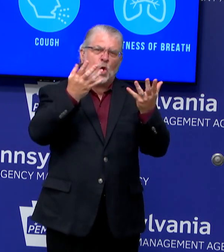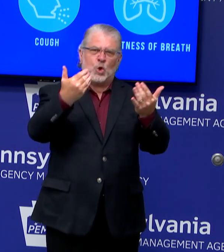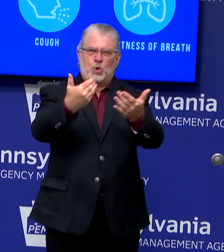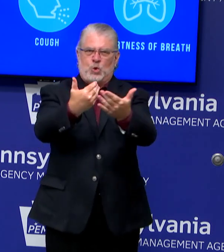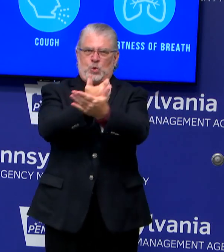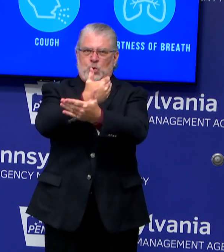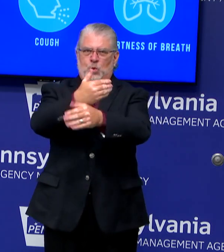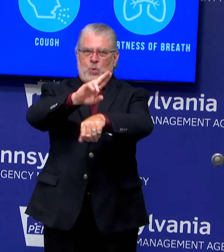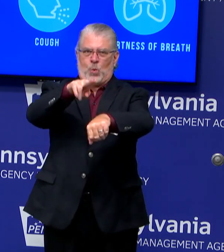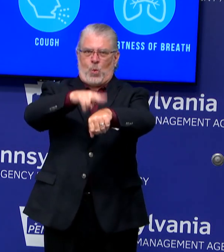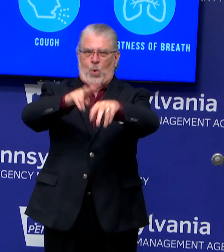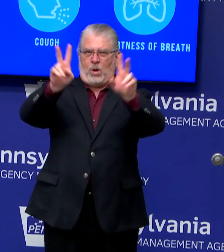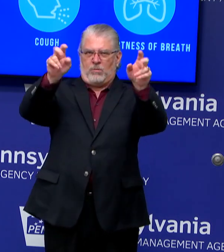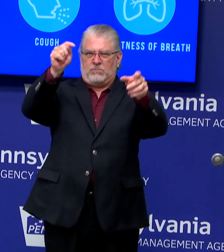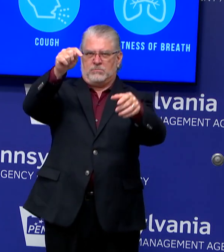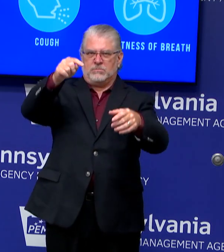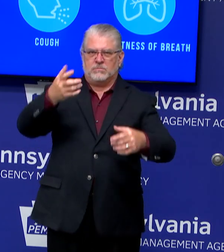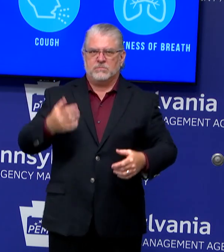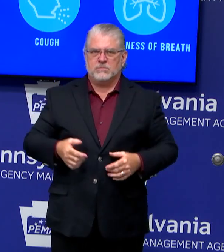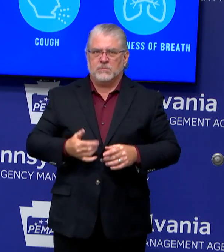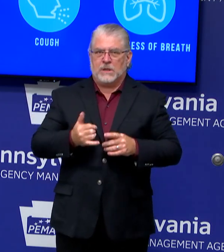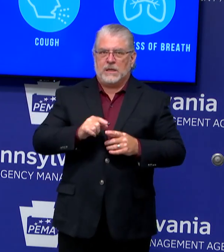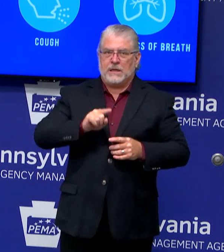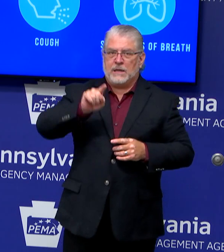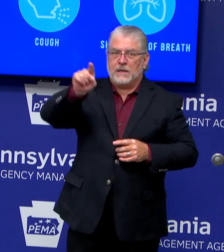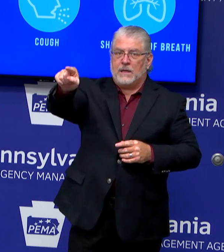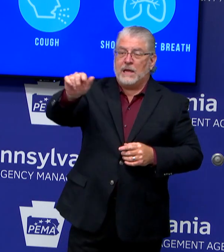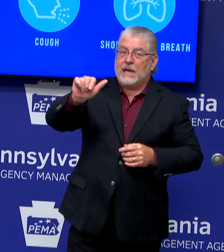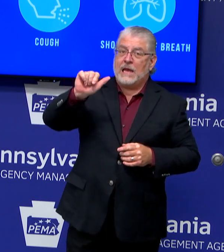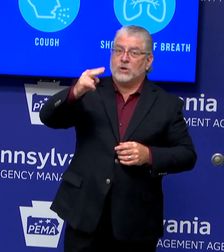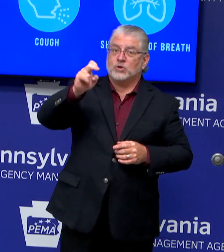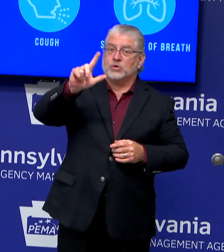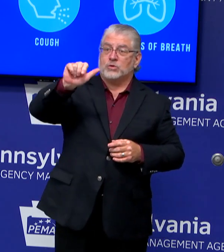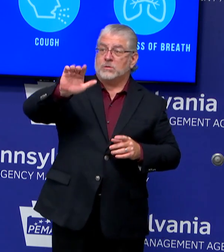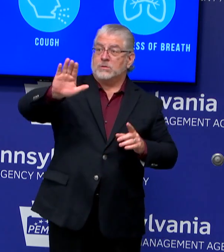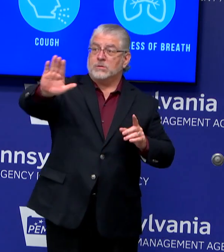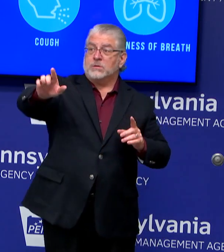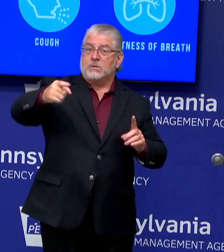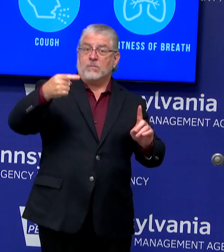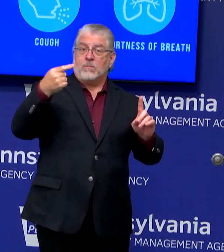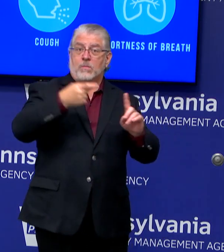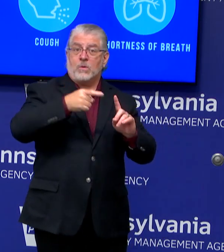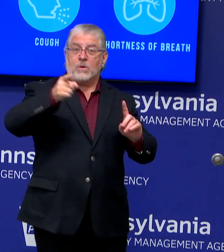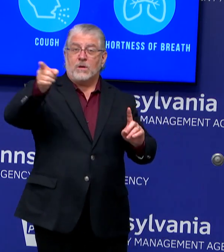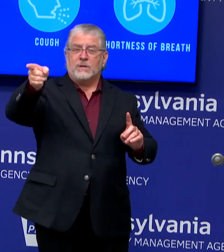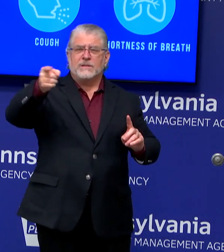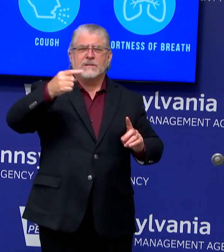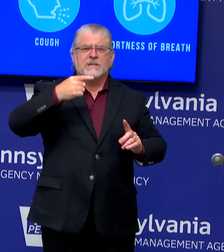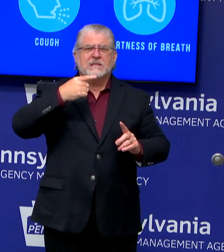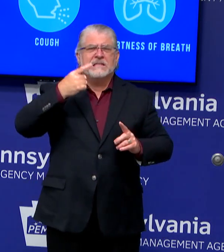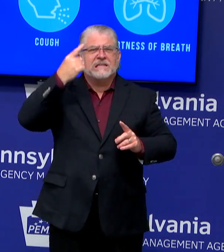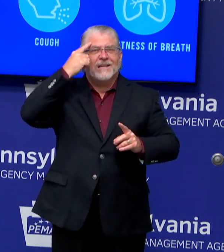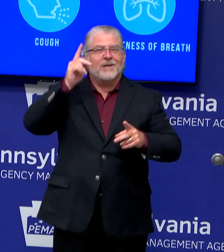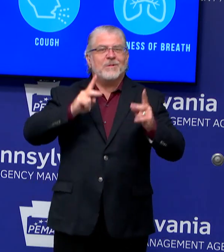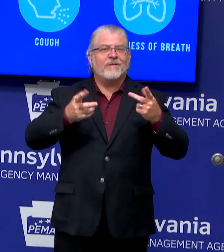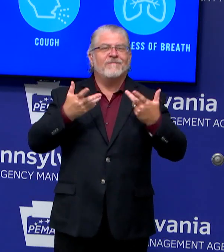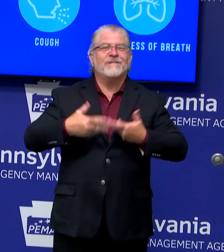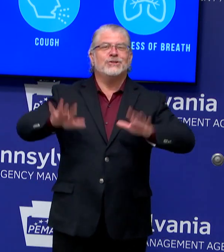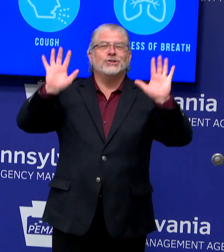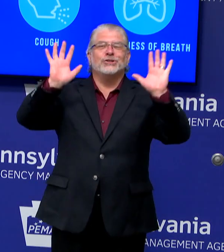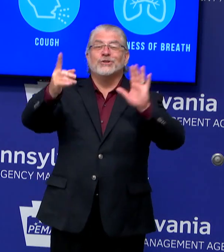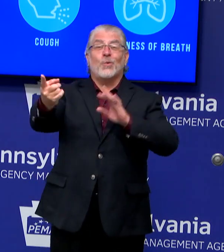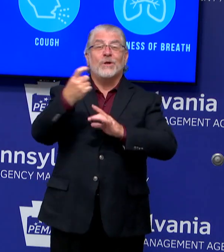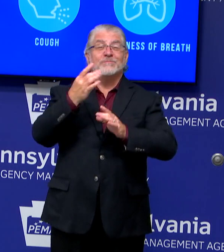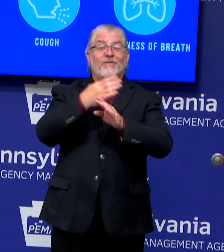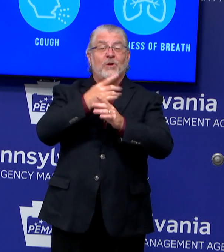complacency is a problem because this is a struggle that 13 million Pennsylvanians, all of us, are on the front